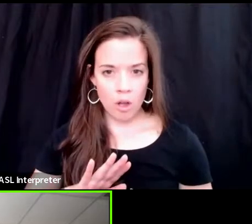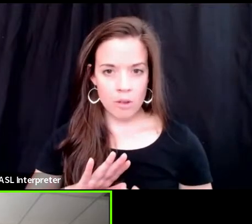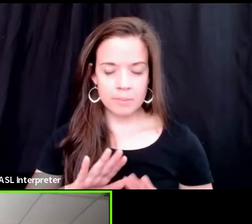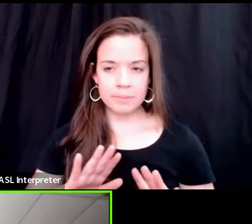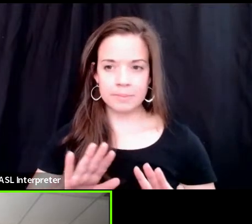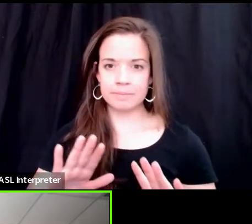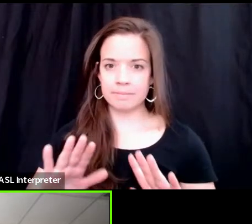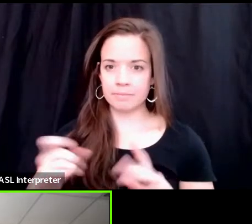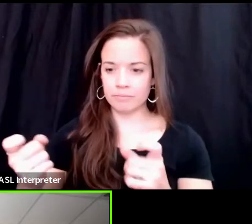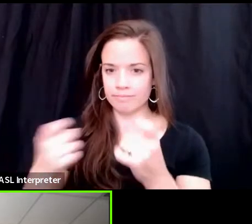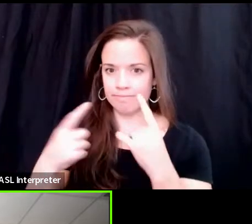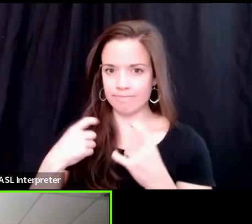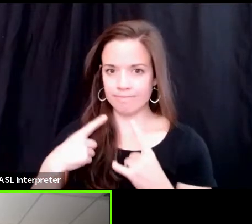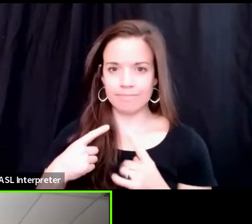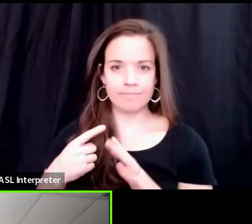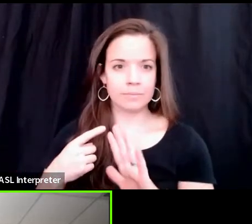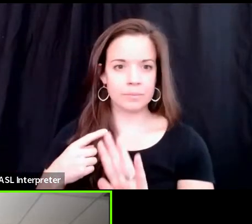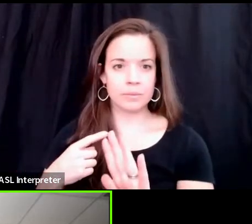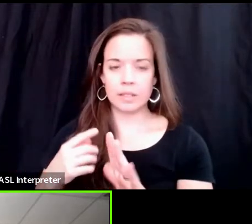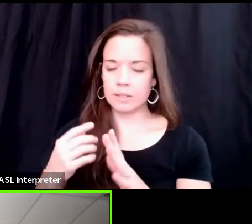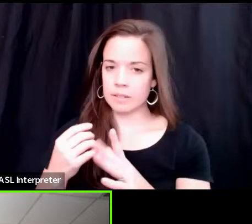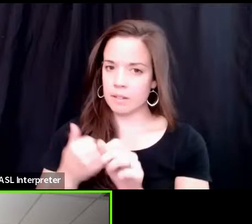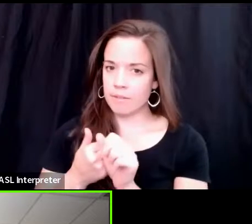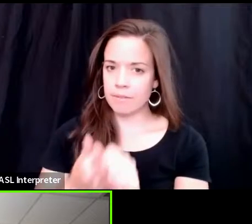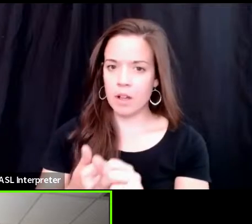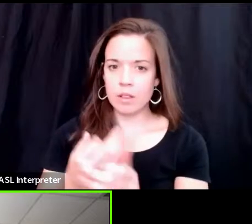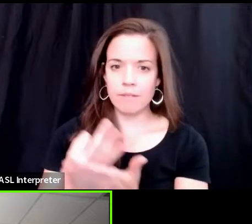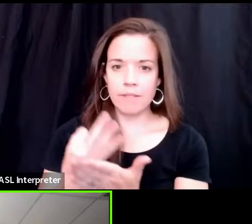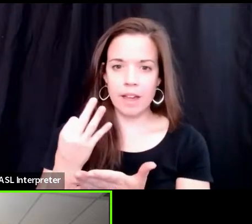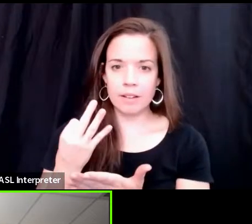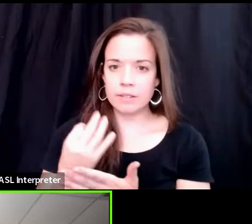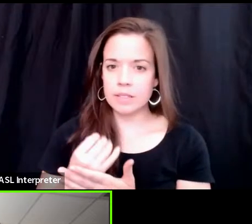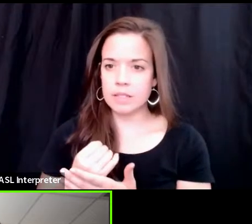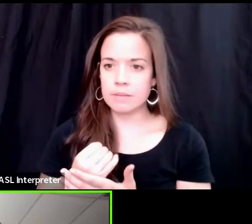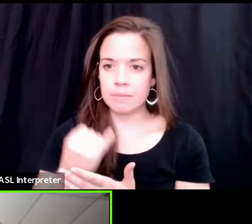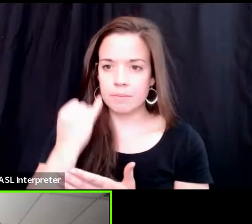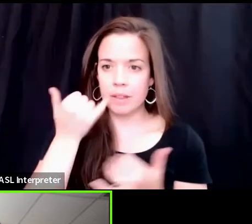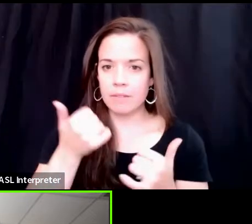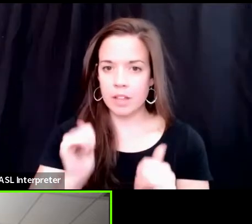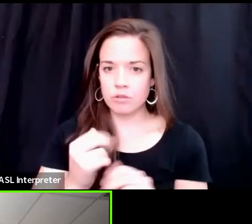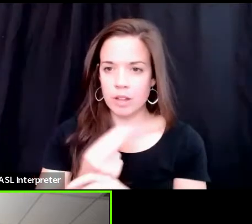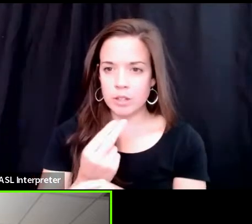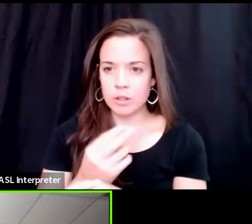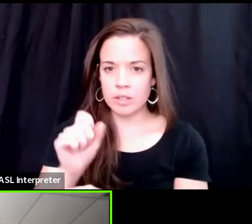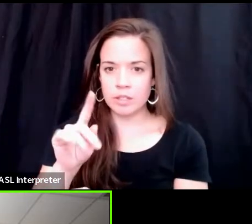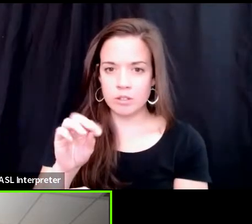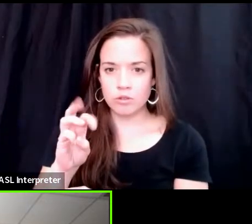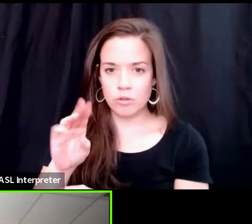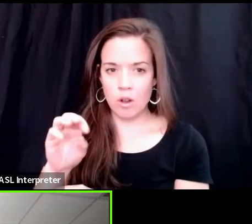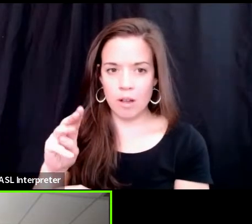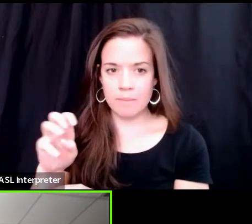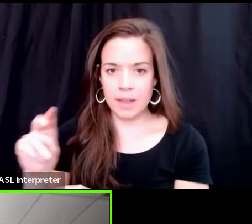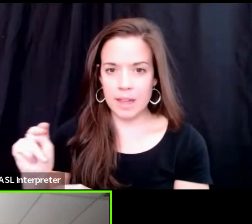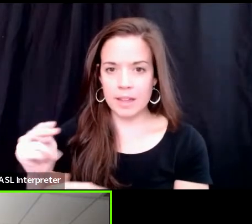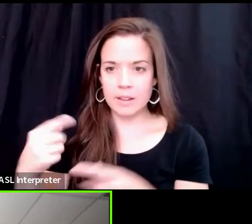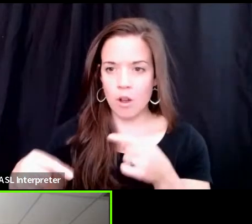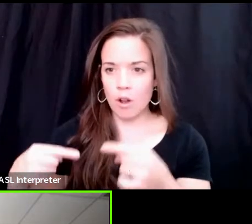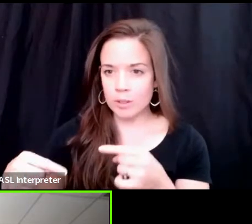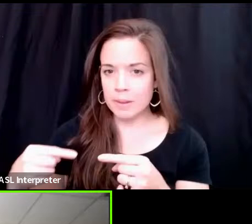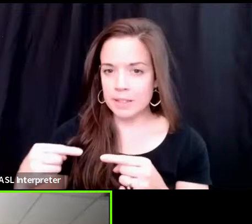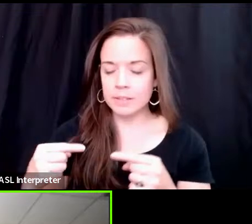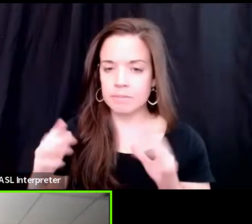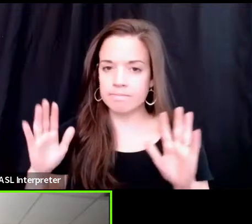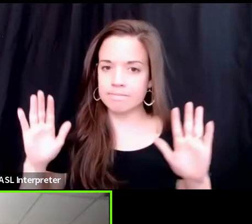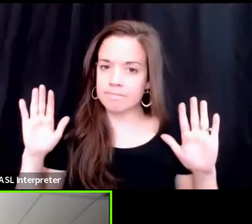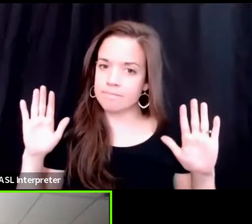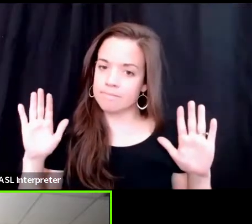stick to the facts. If they try to, you know, use a straw man argument against you, just debunk